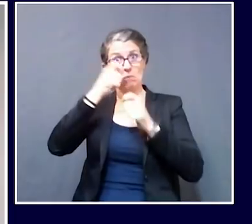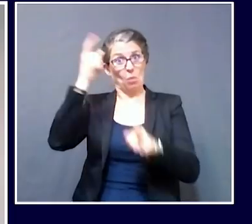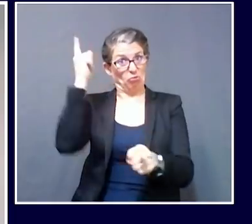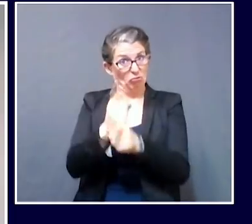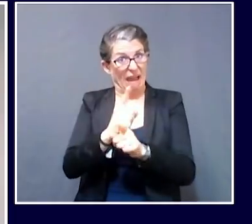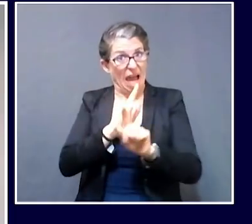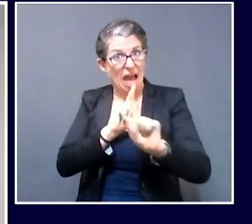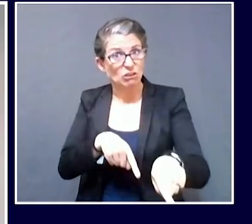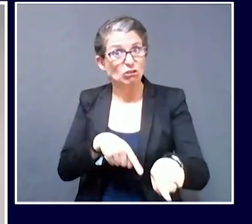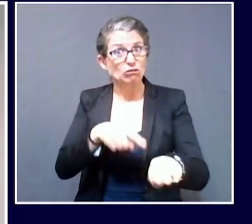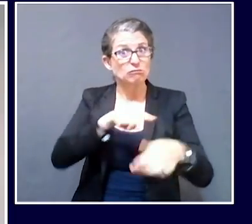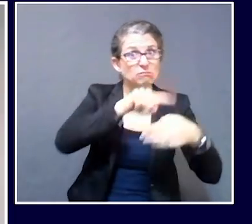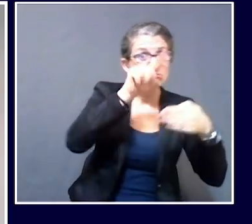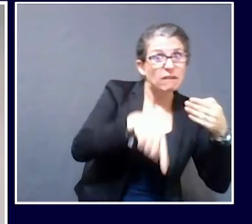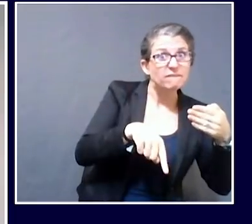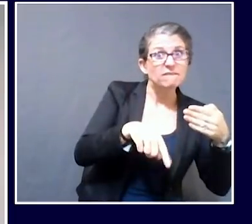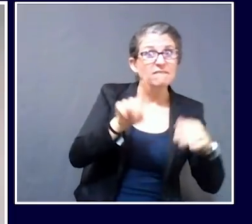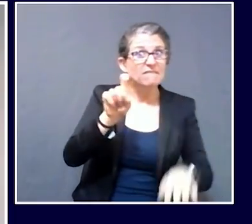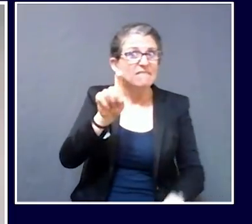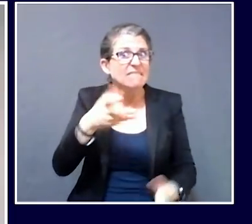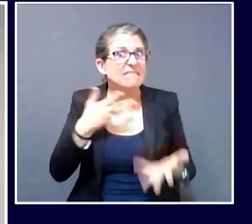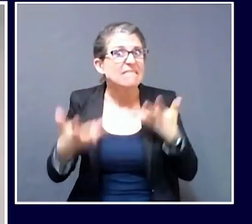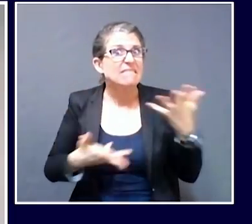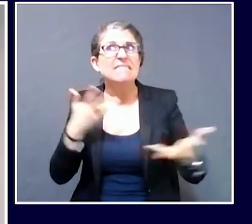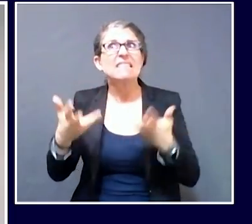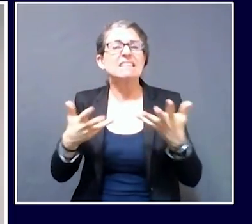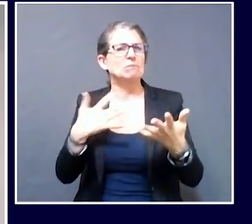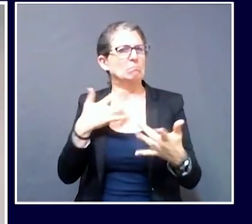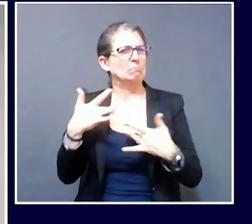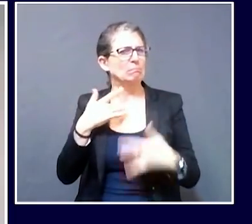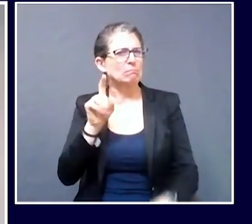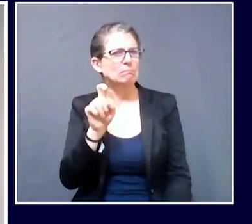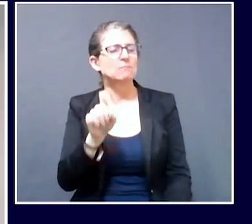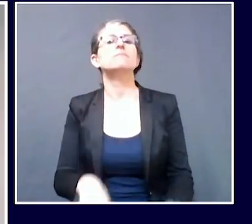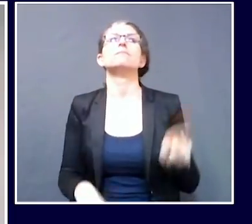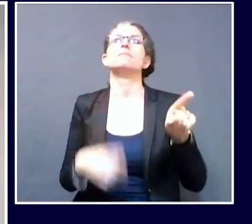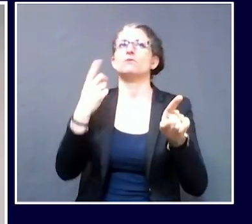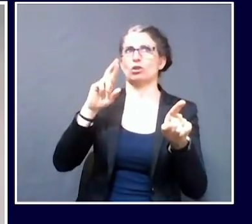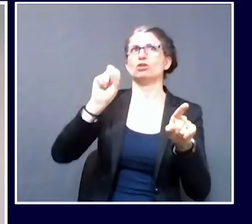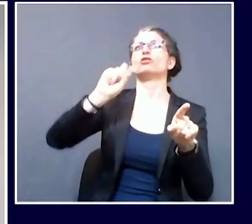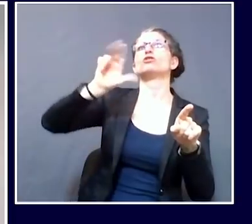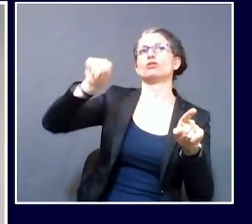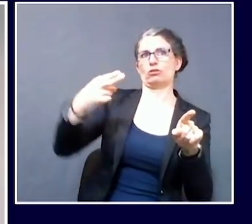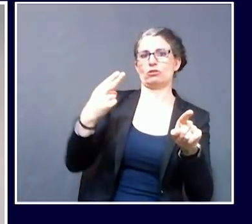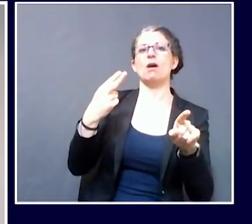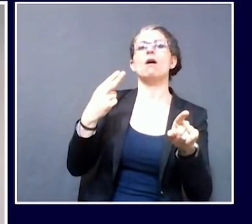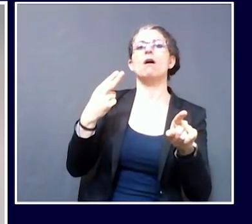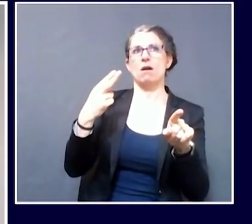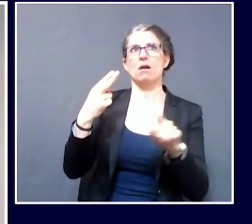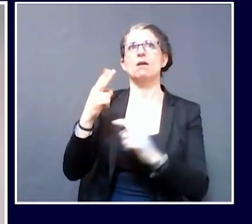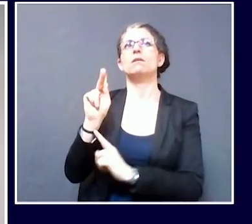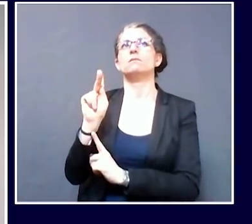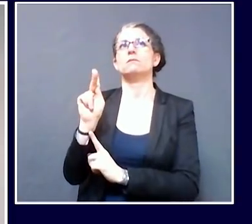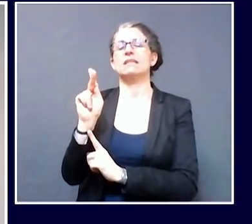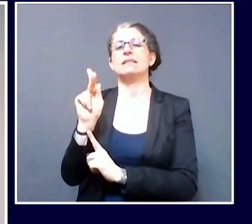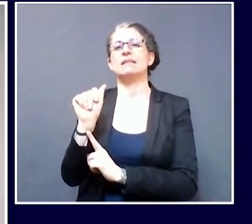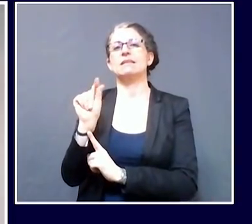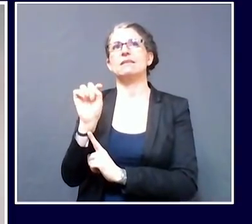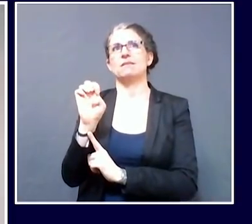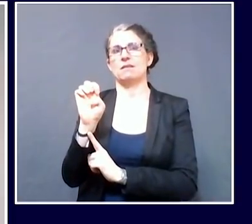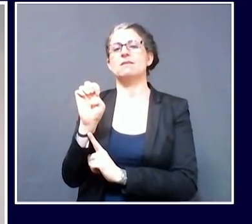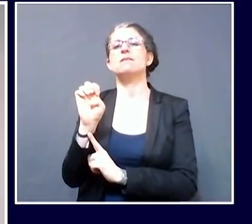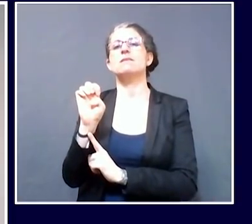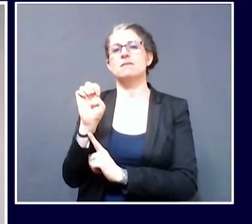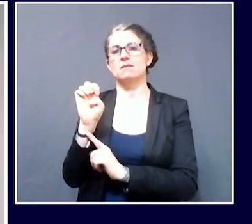Sure. So Kate, you know, one of the things that has evolved scientifically, another thing that has evolved scientifically really